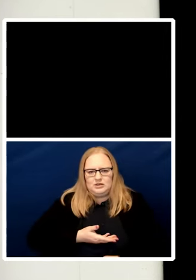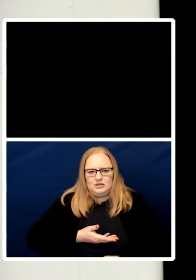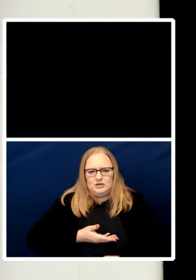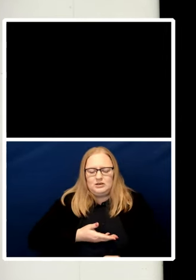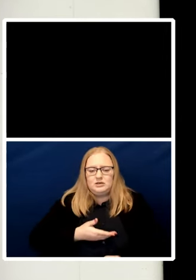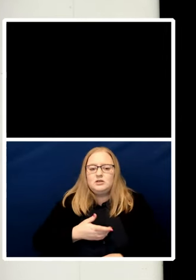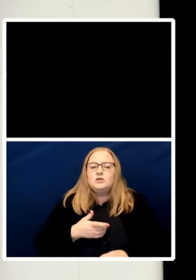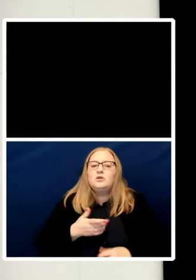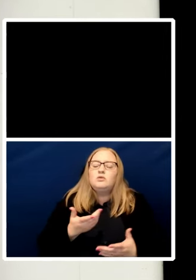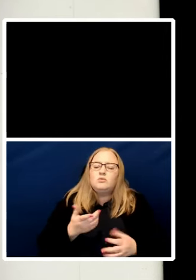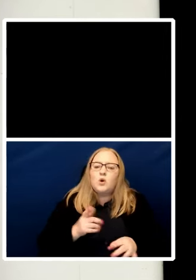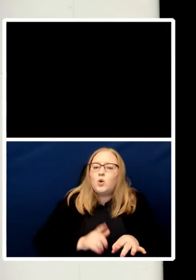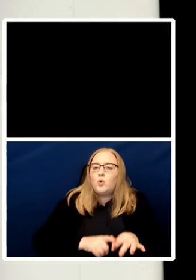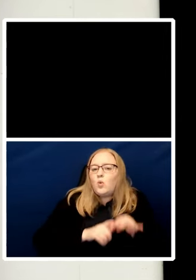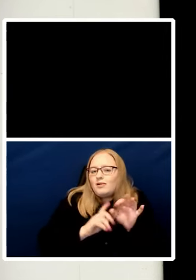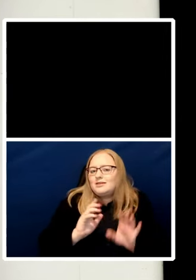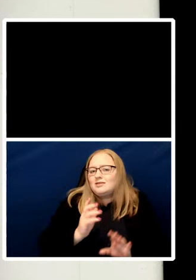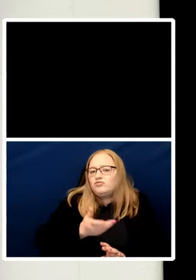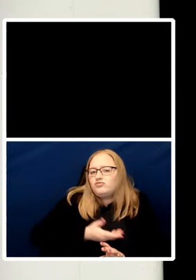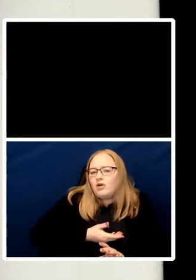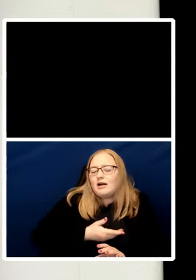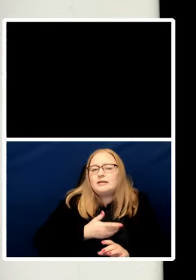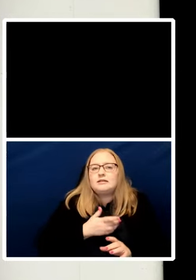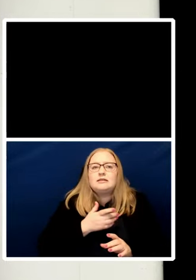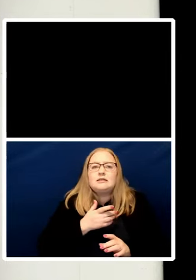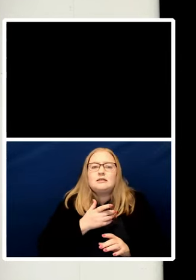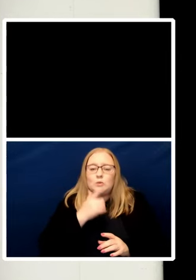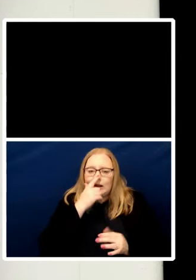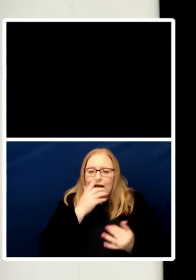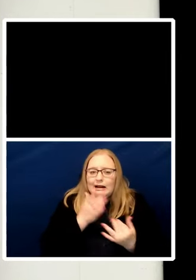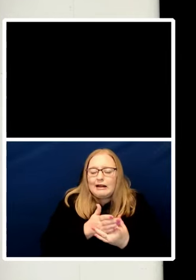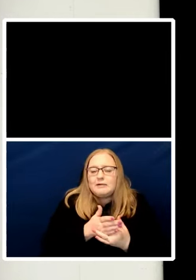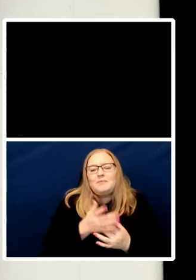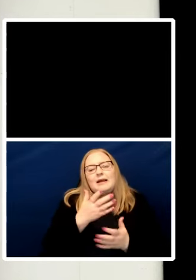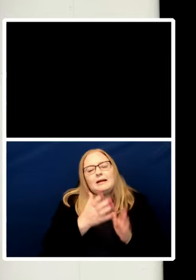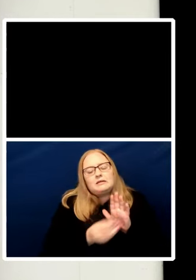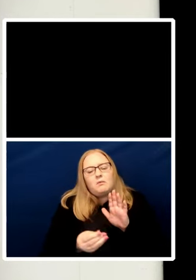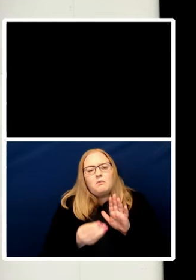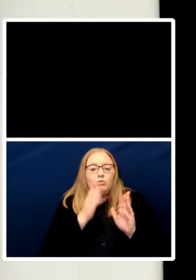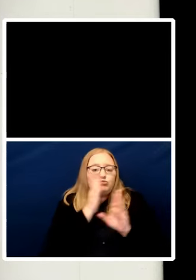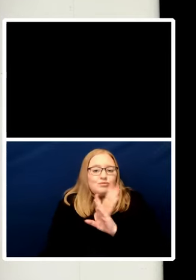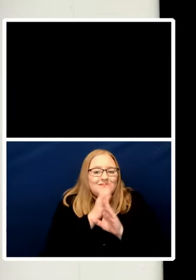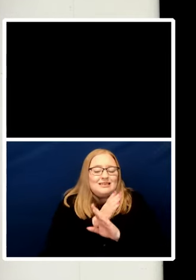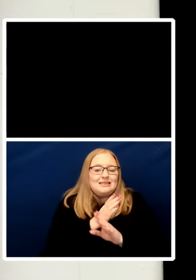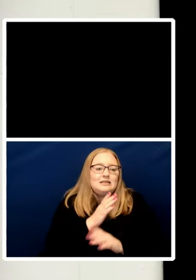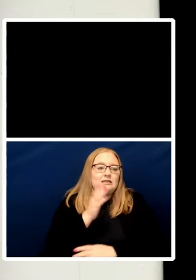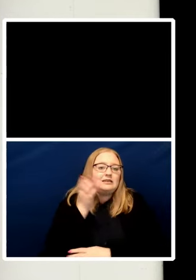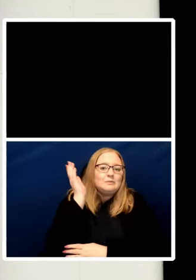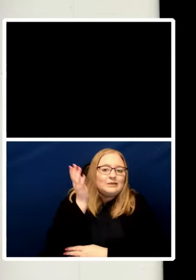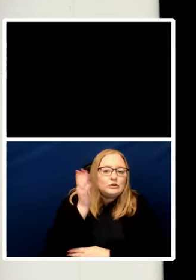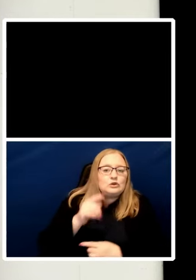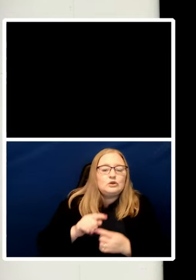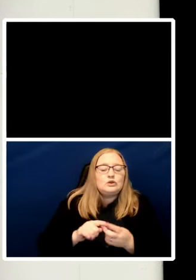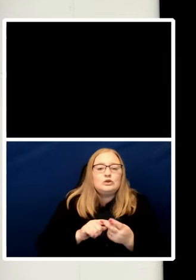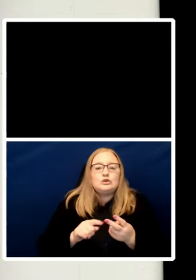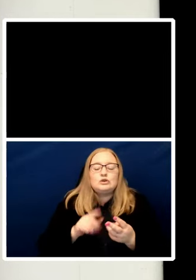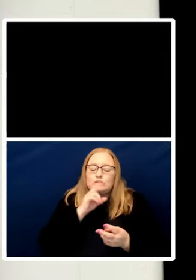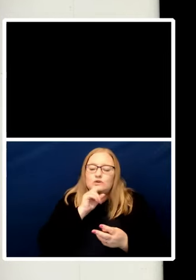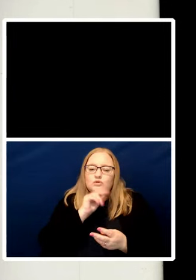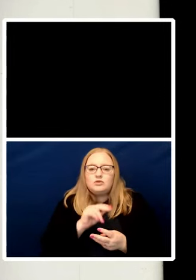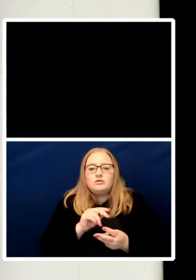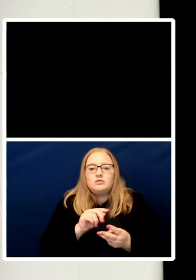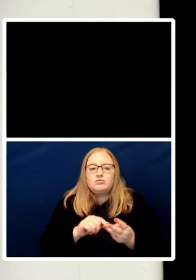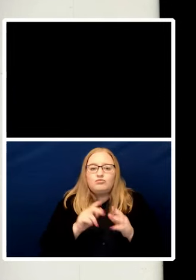say to privacy, speech, protest, and property? What are the potential clashes between them?